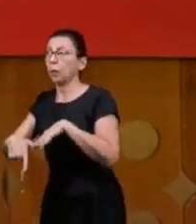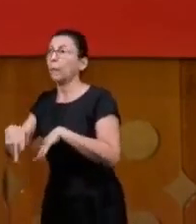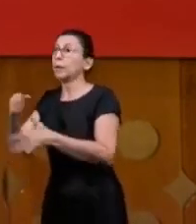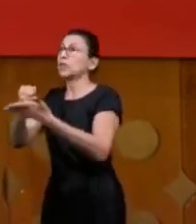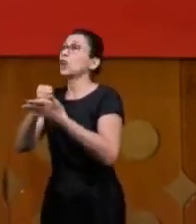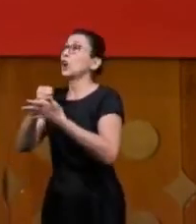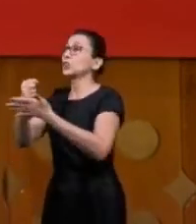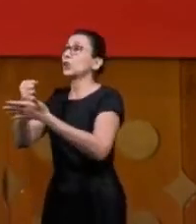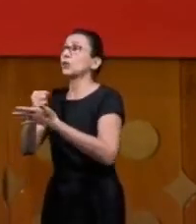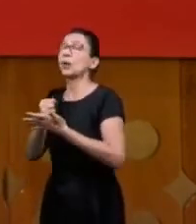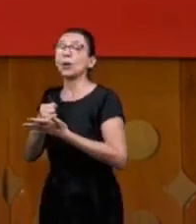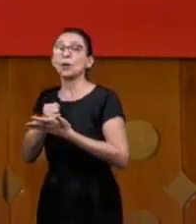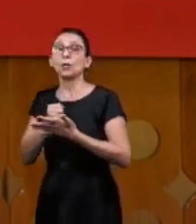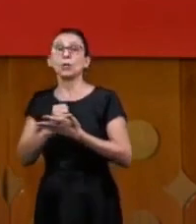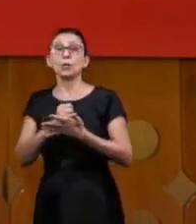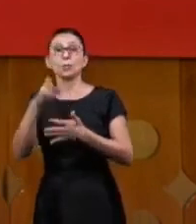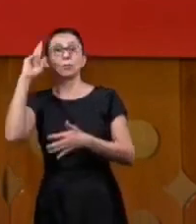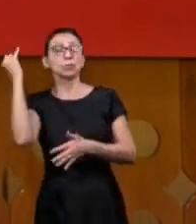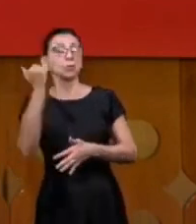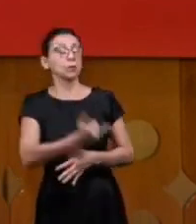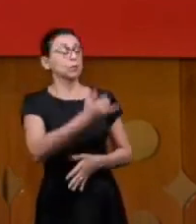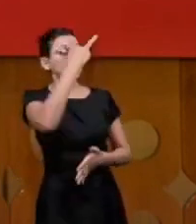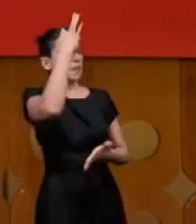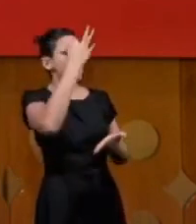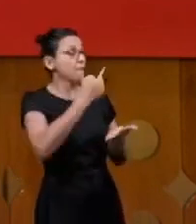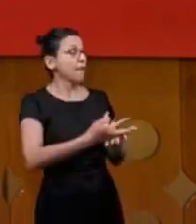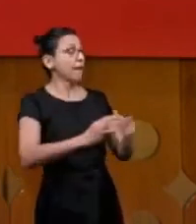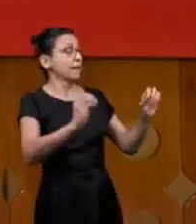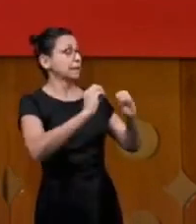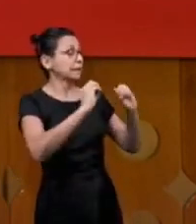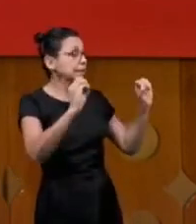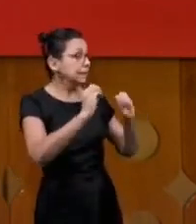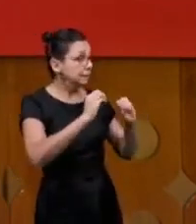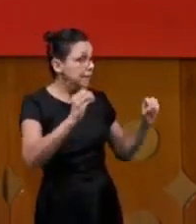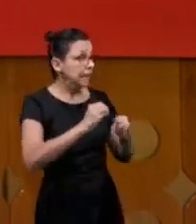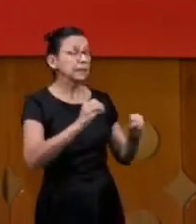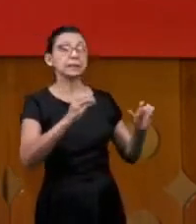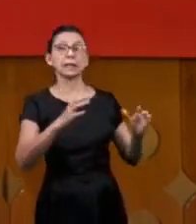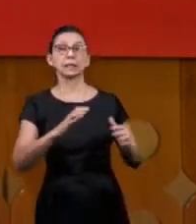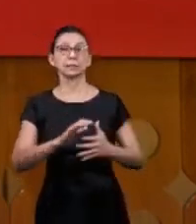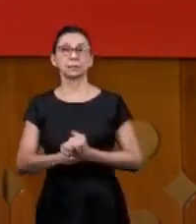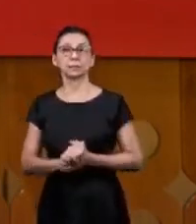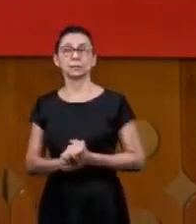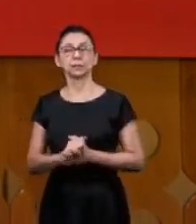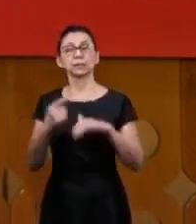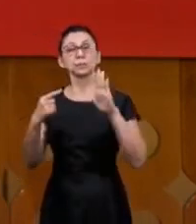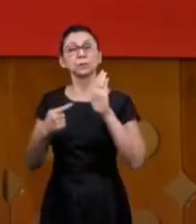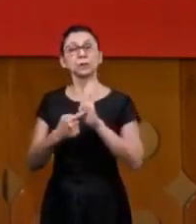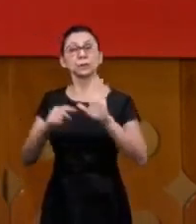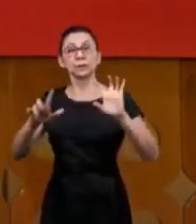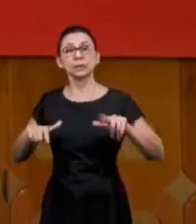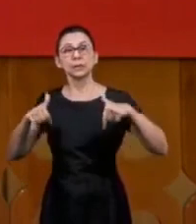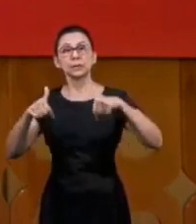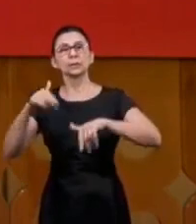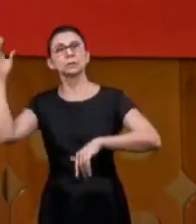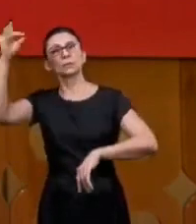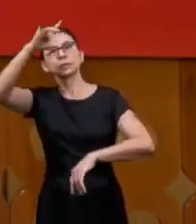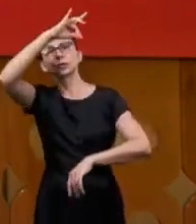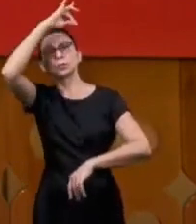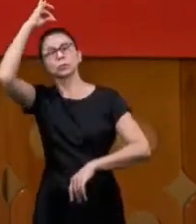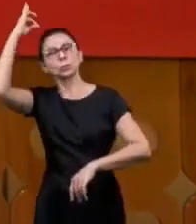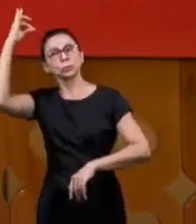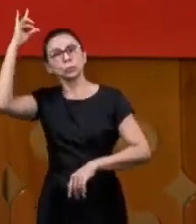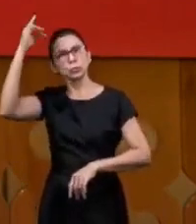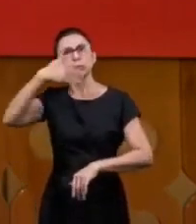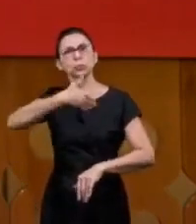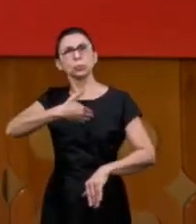said you don't have faith you're a man of little faith why what happened it was the faith was the direction of the Holy Spirit the government of the